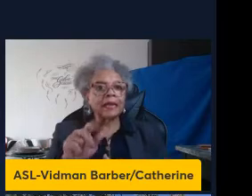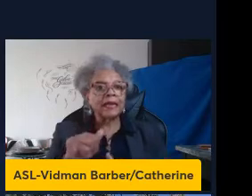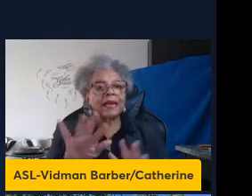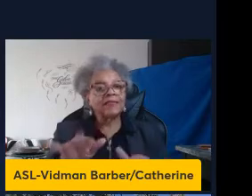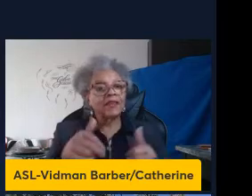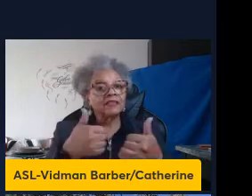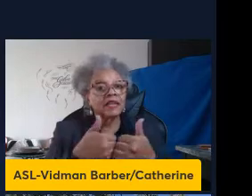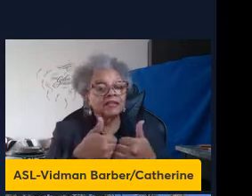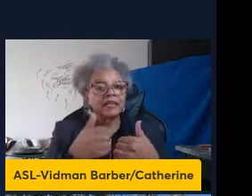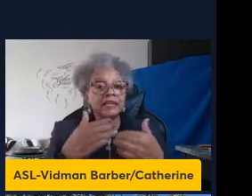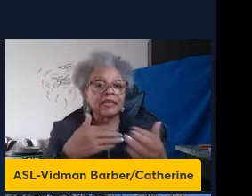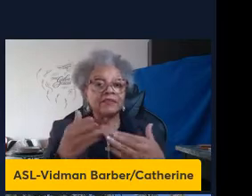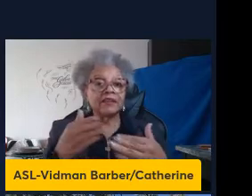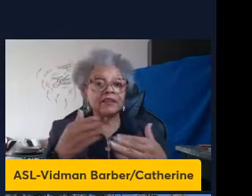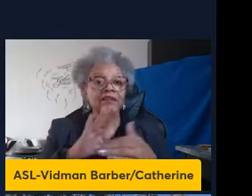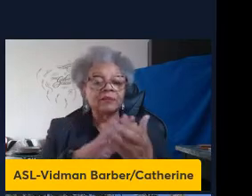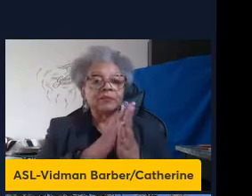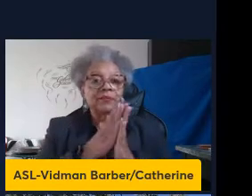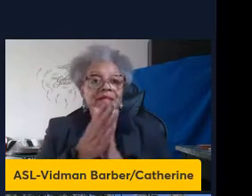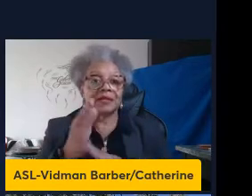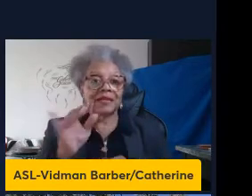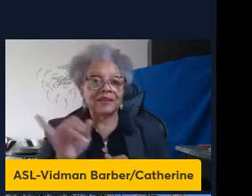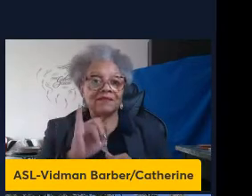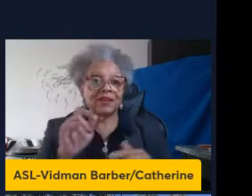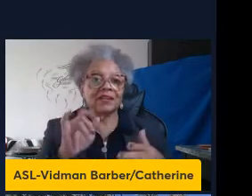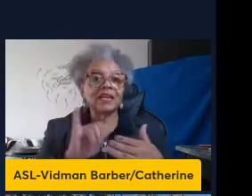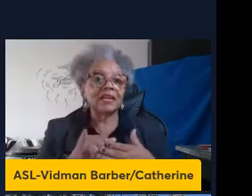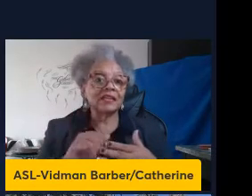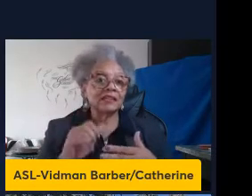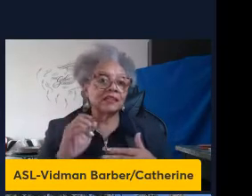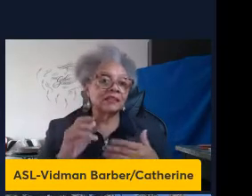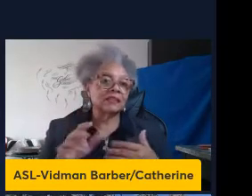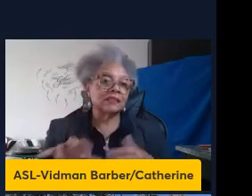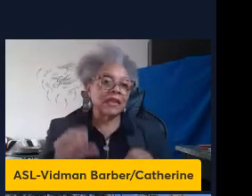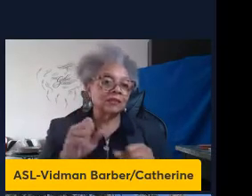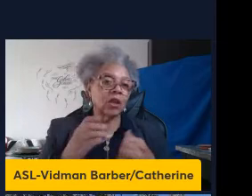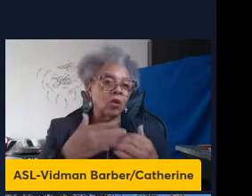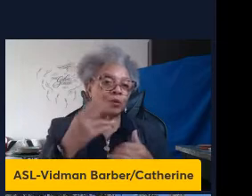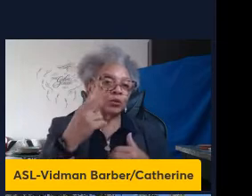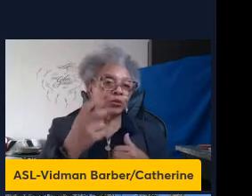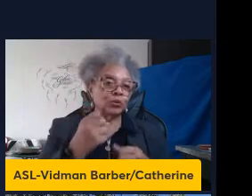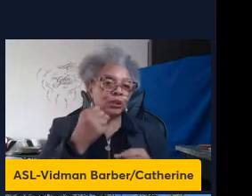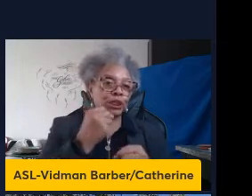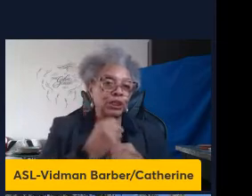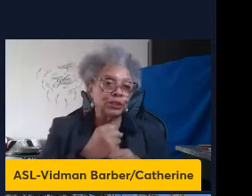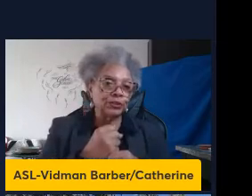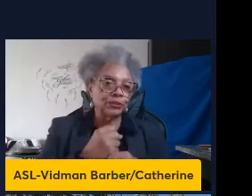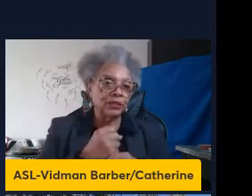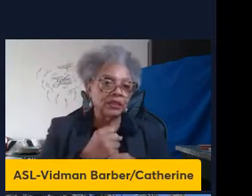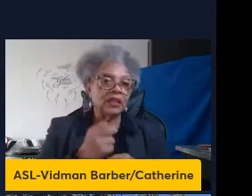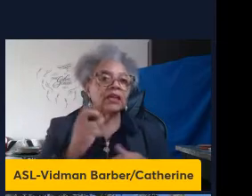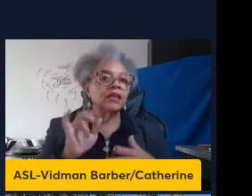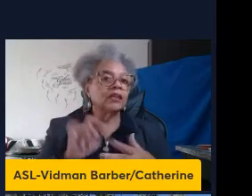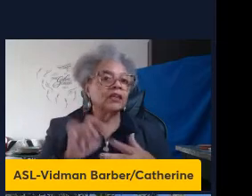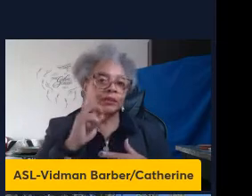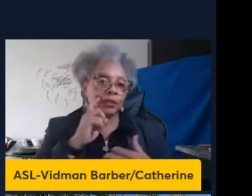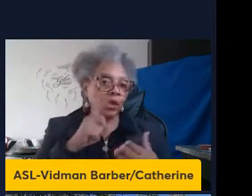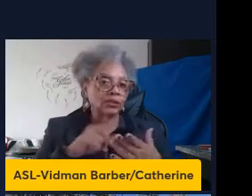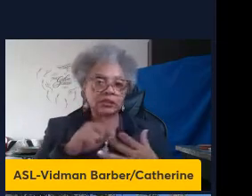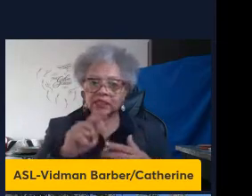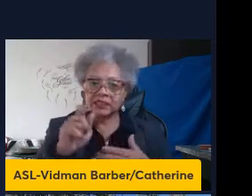after being infected and suppressed with ART for almost two years, you see that the trends of these inflammatory markers do not change.